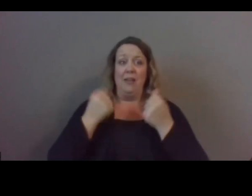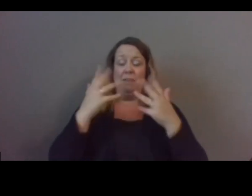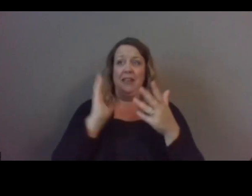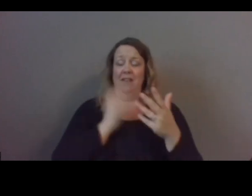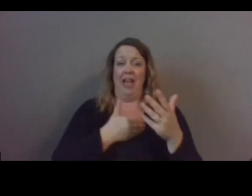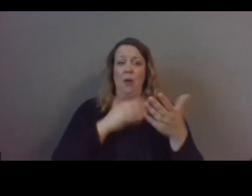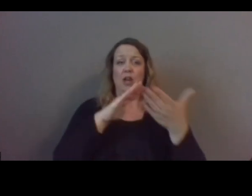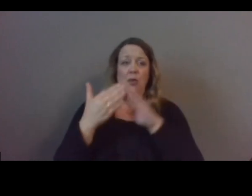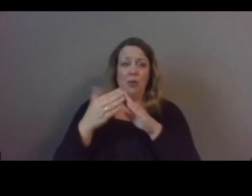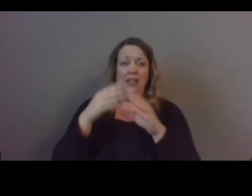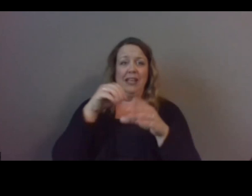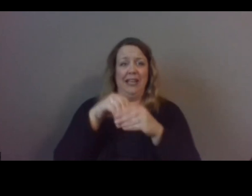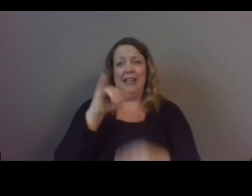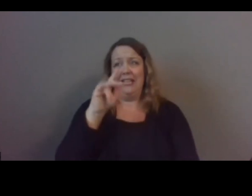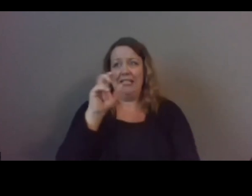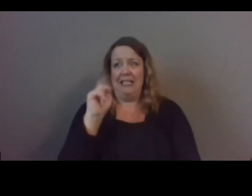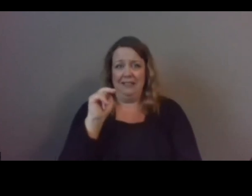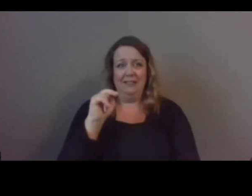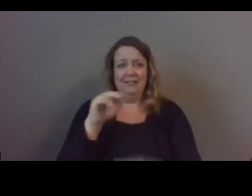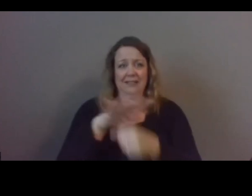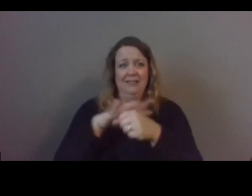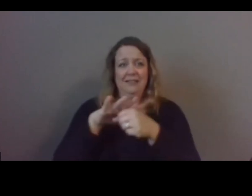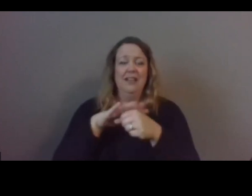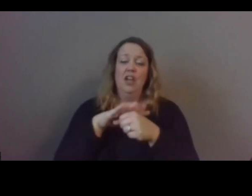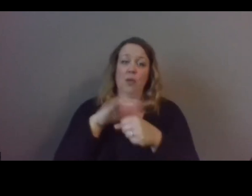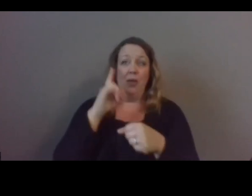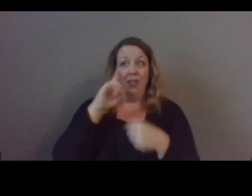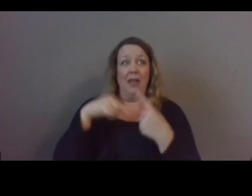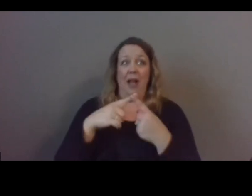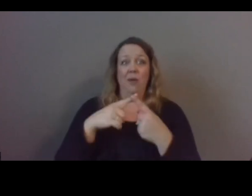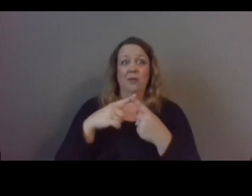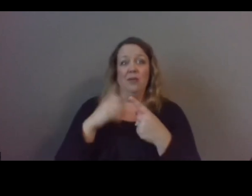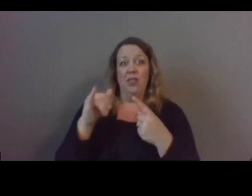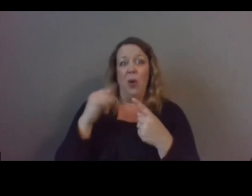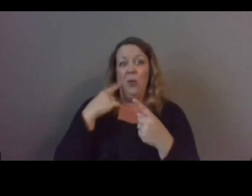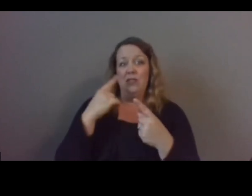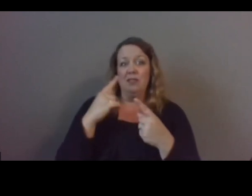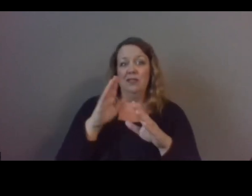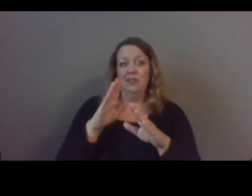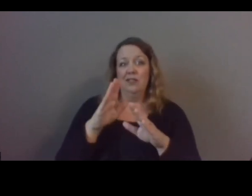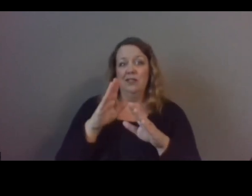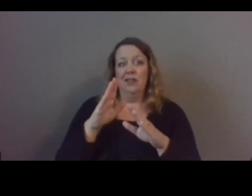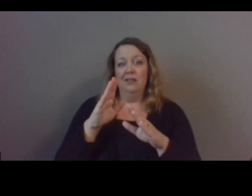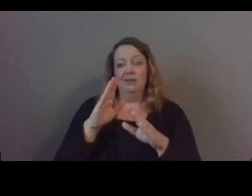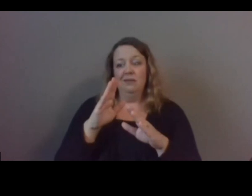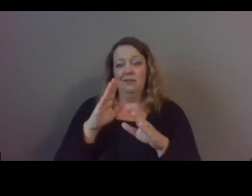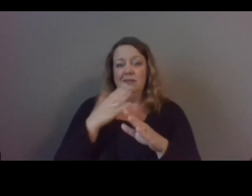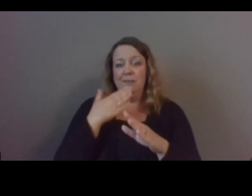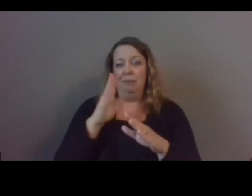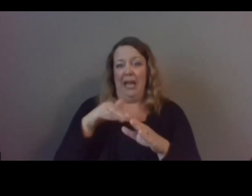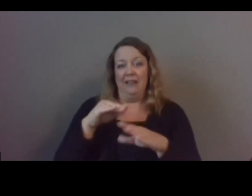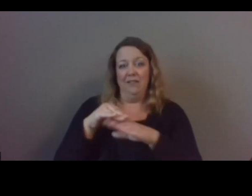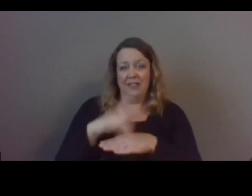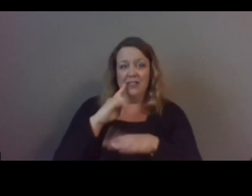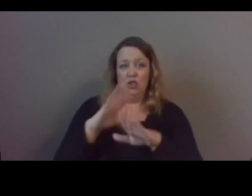indian country so when you think of adverse childhood effects they're checking off all those boxes and we need to do what we can to provide